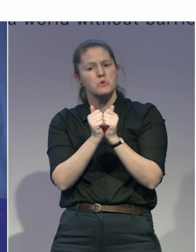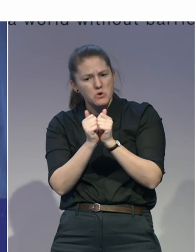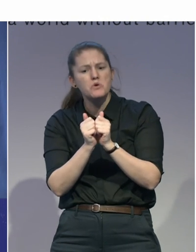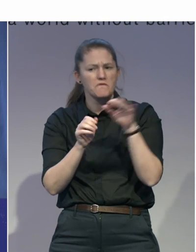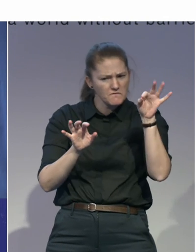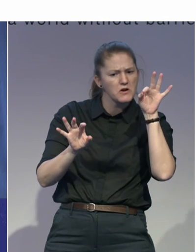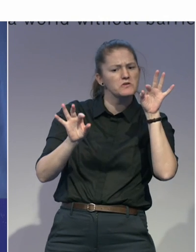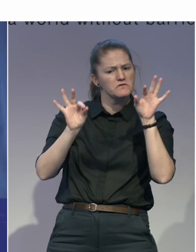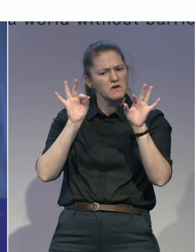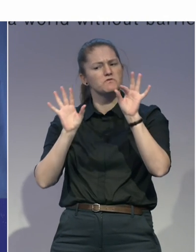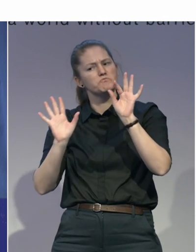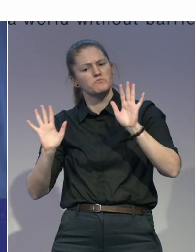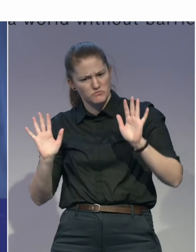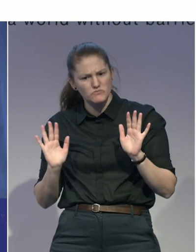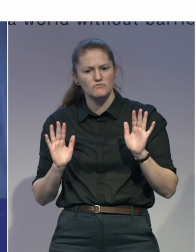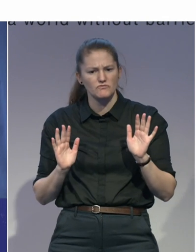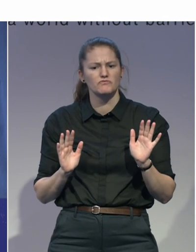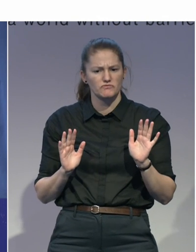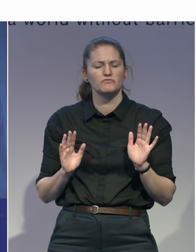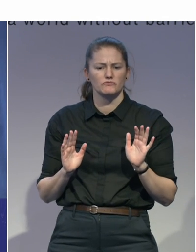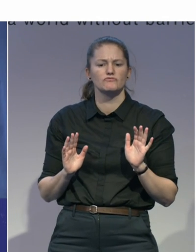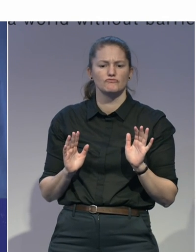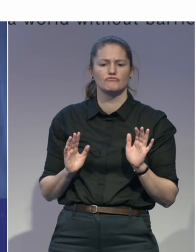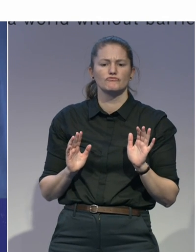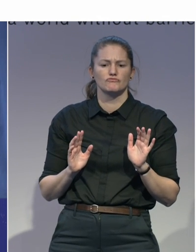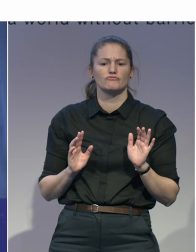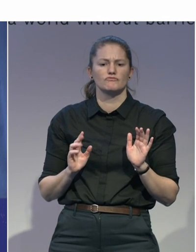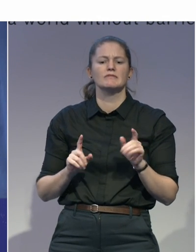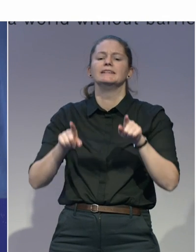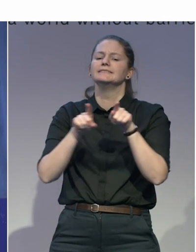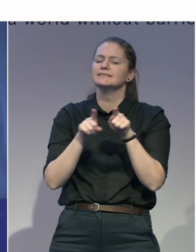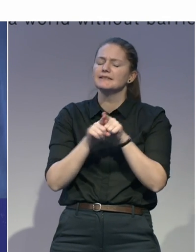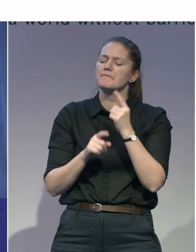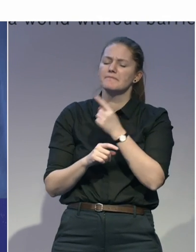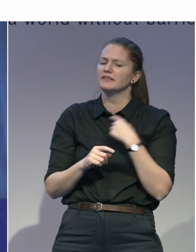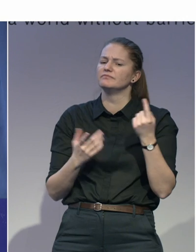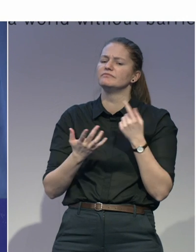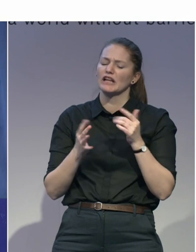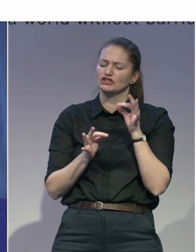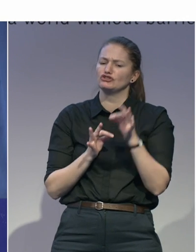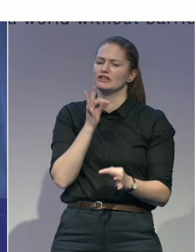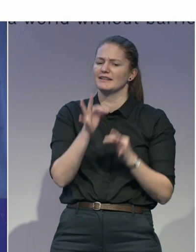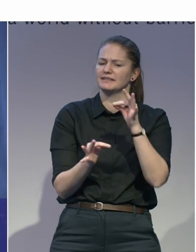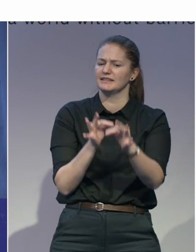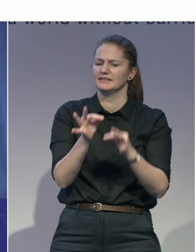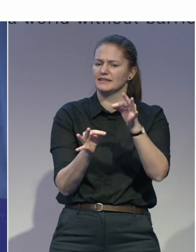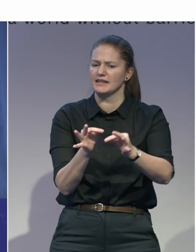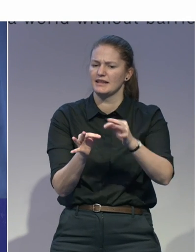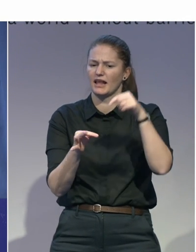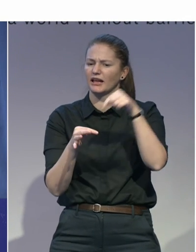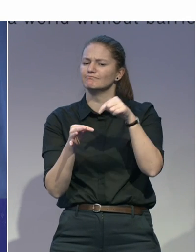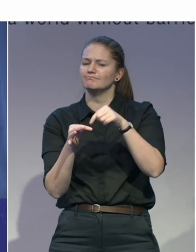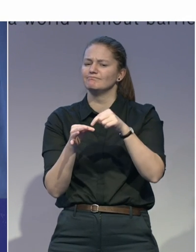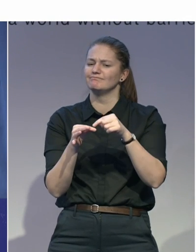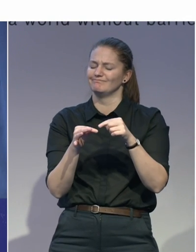a strategy to ensure that we partner with leaders in this technology anyway. Existing hearing aid manufacturers,